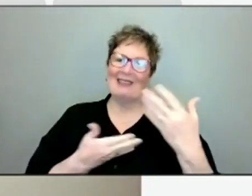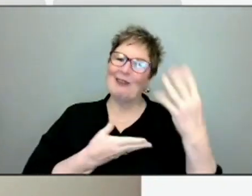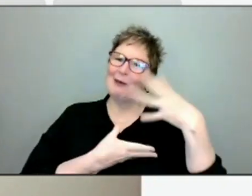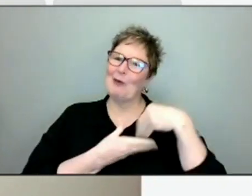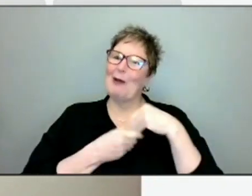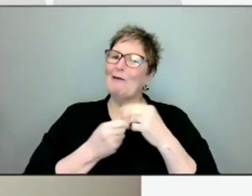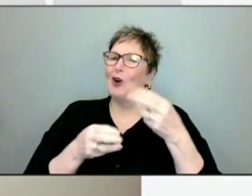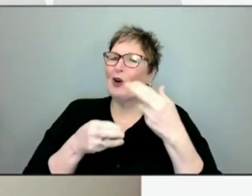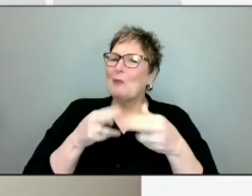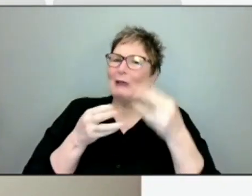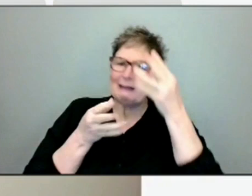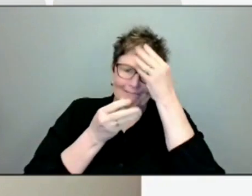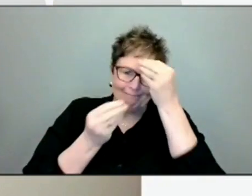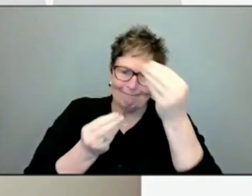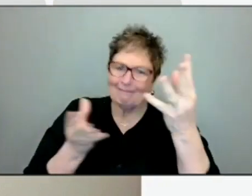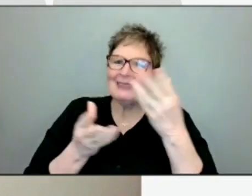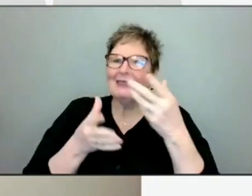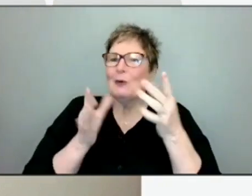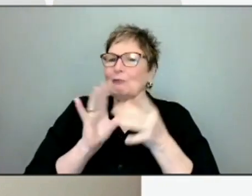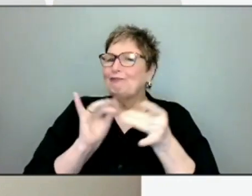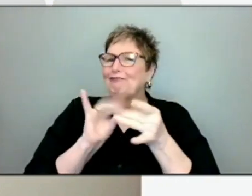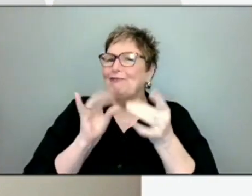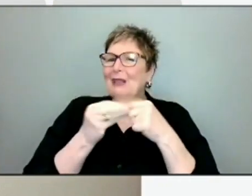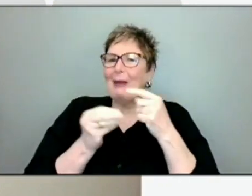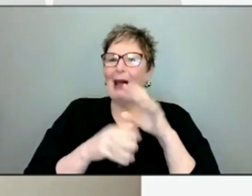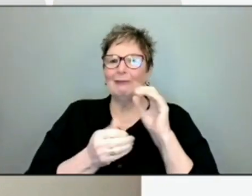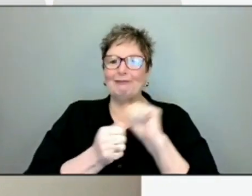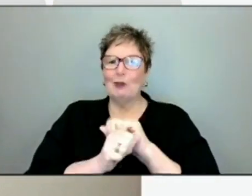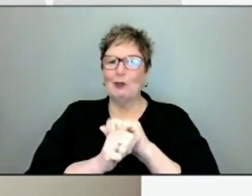update on where things are with COVID-19 here in the county.